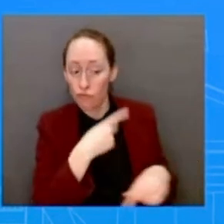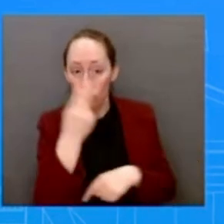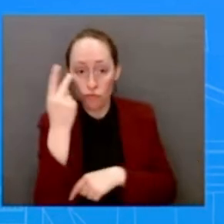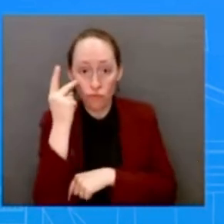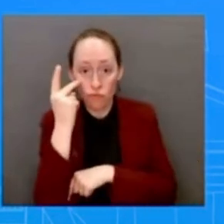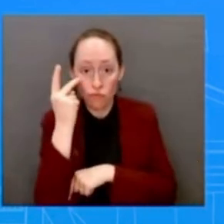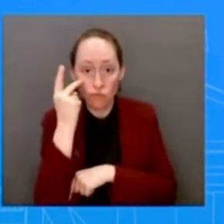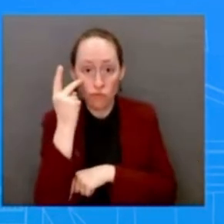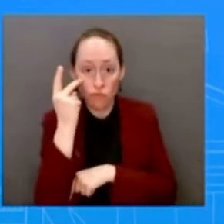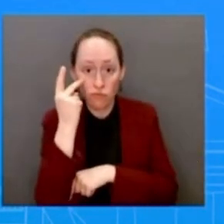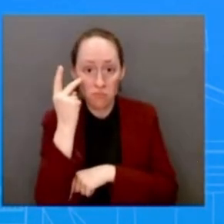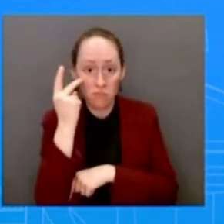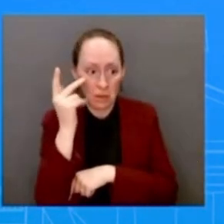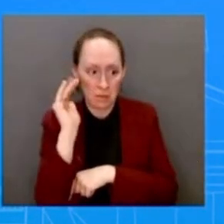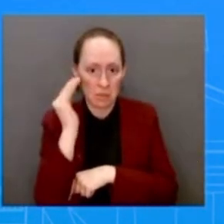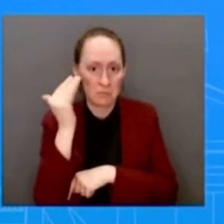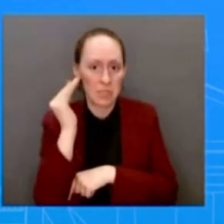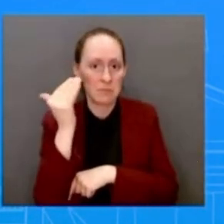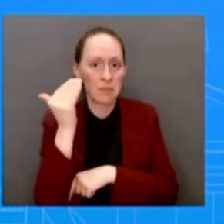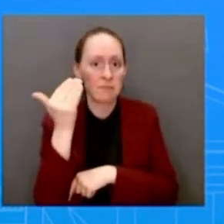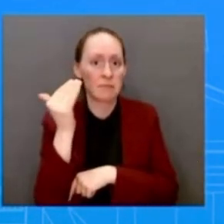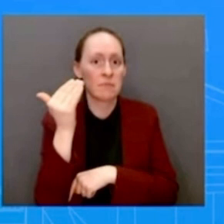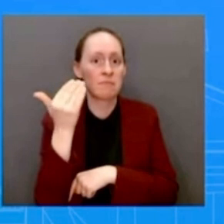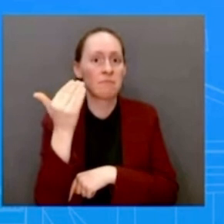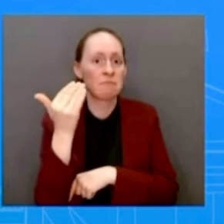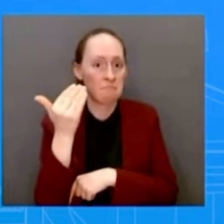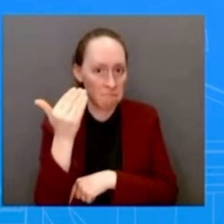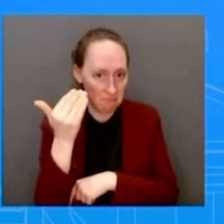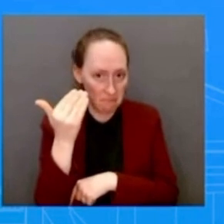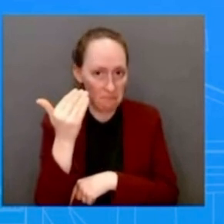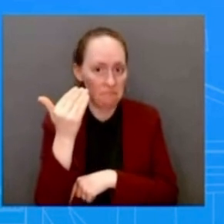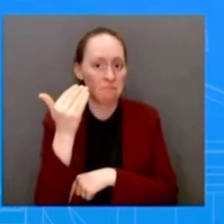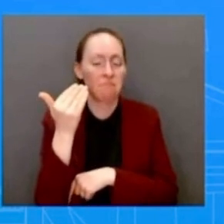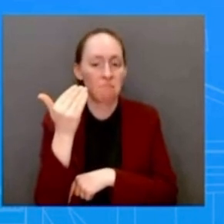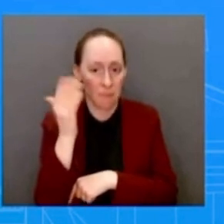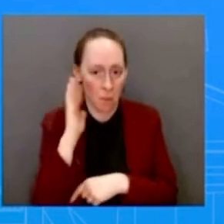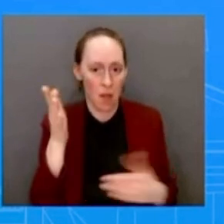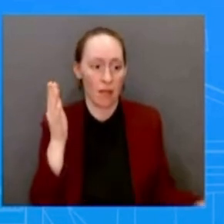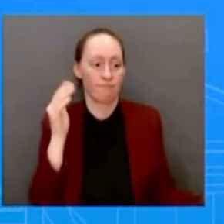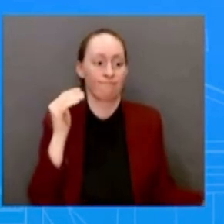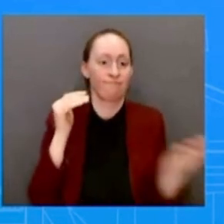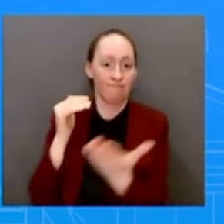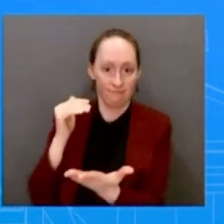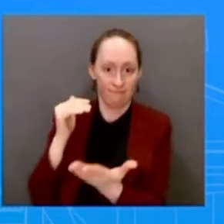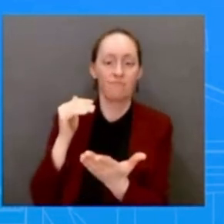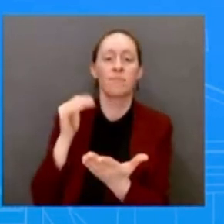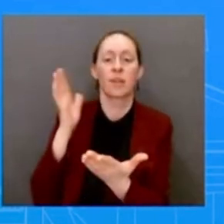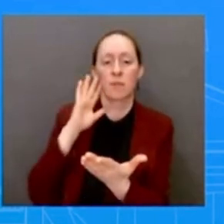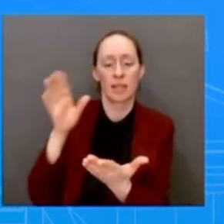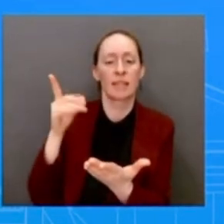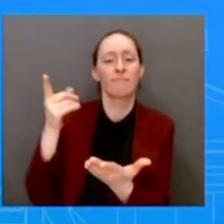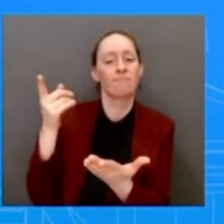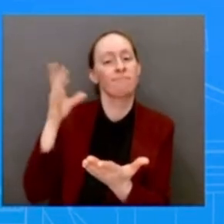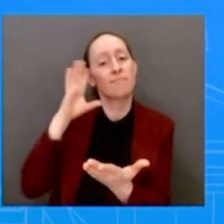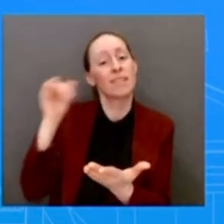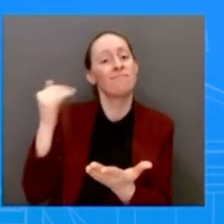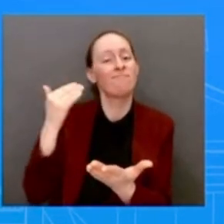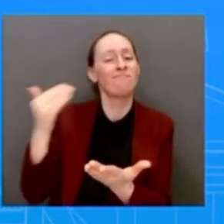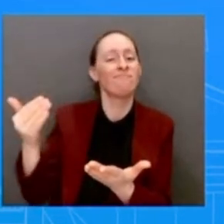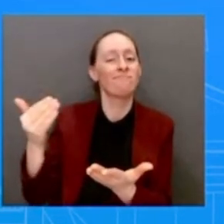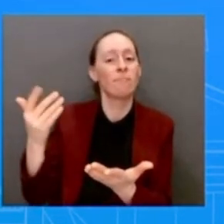we wanted to communicate where we were going to go. We wanted to communicate how the President was going to move forward